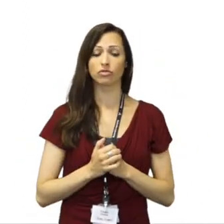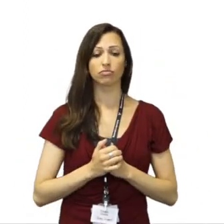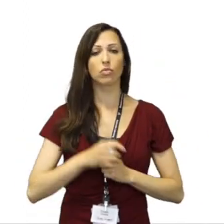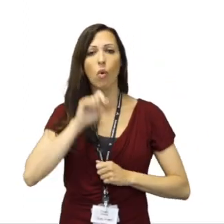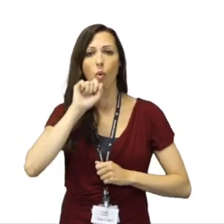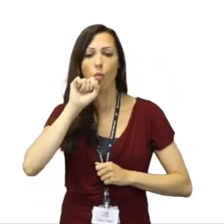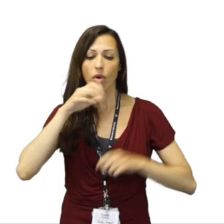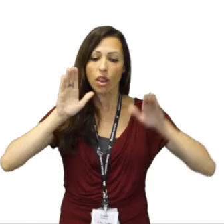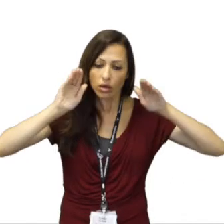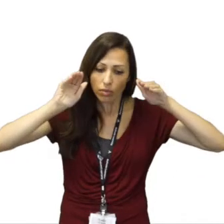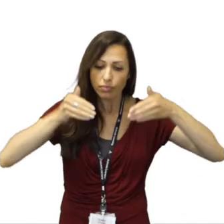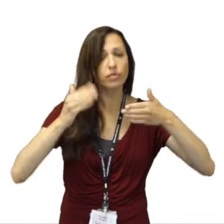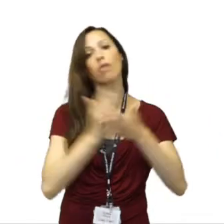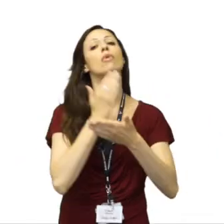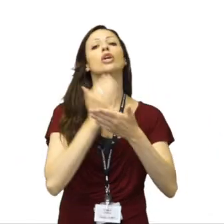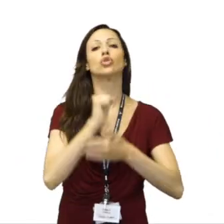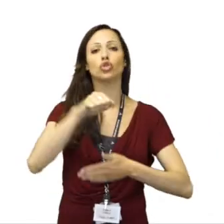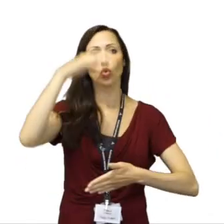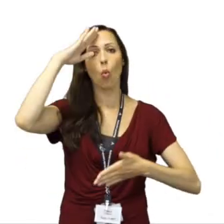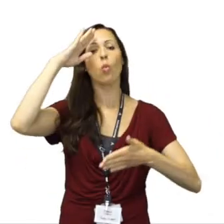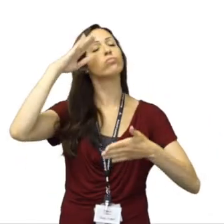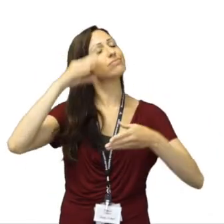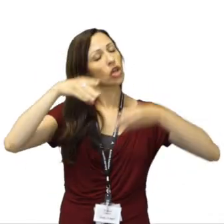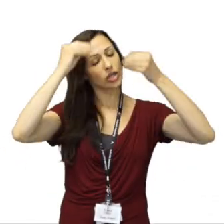as smooth and enjoyable as possible. .